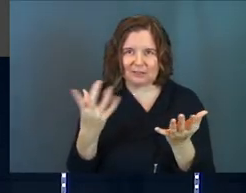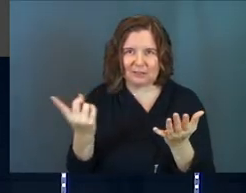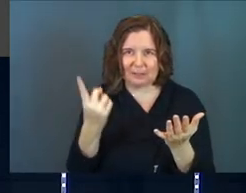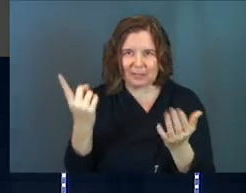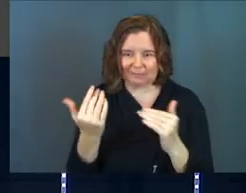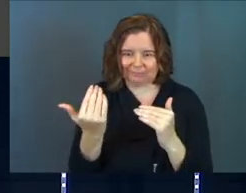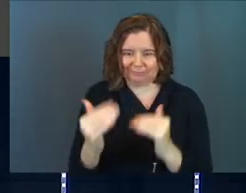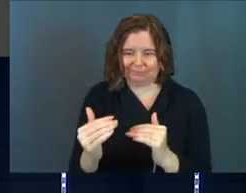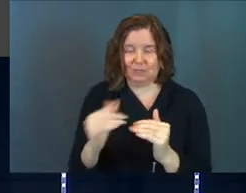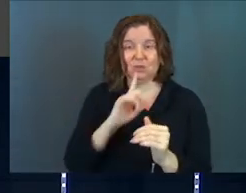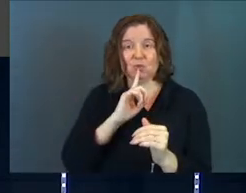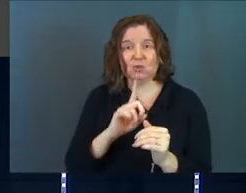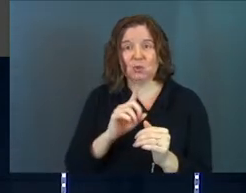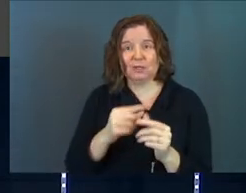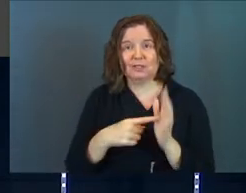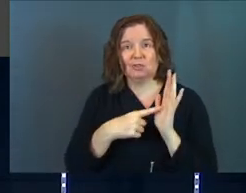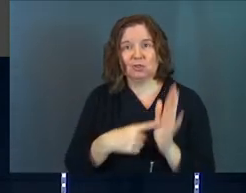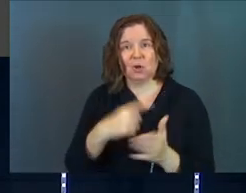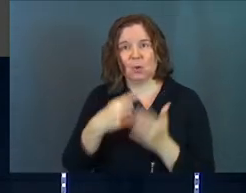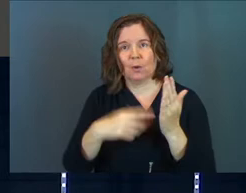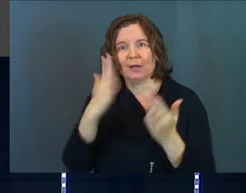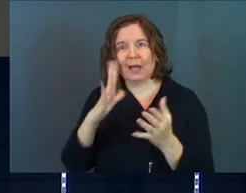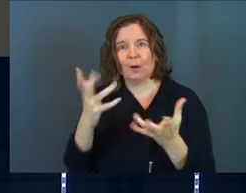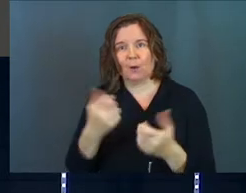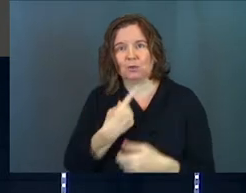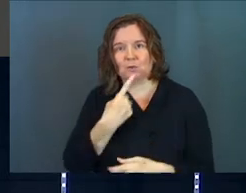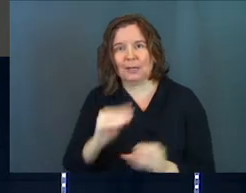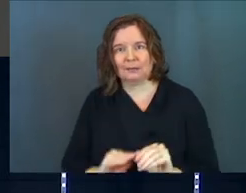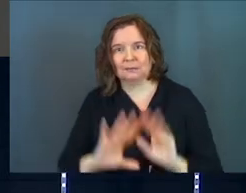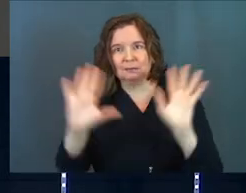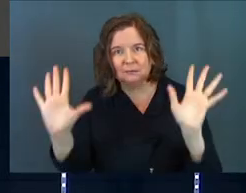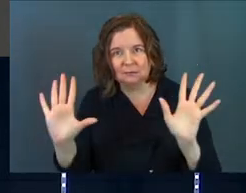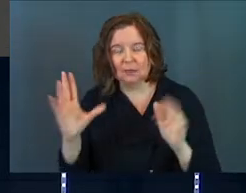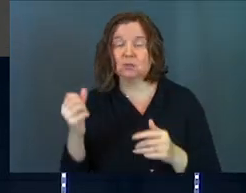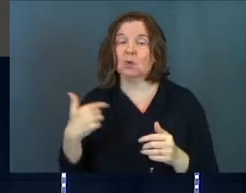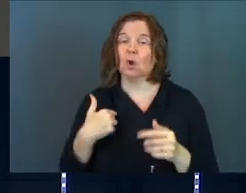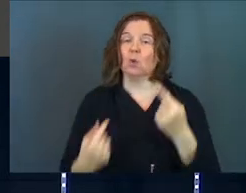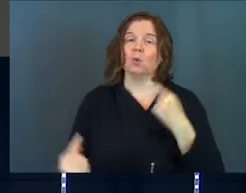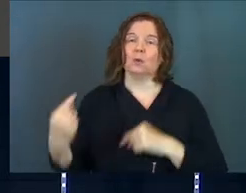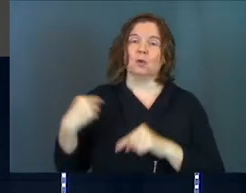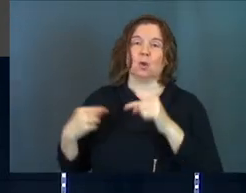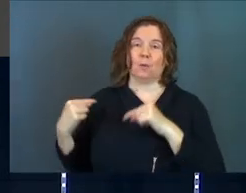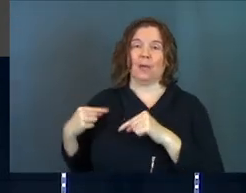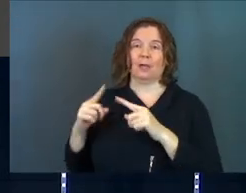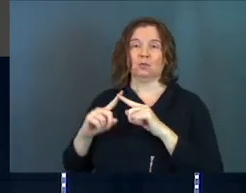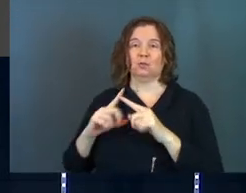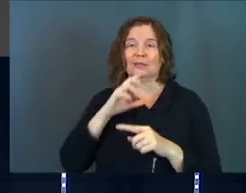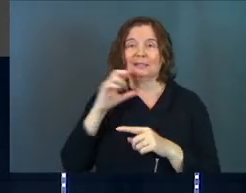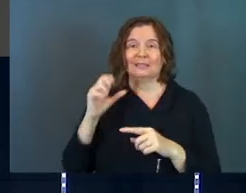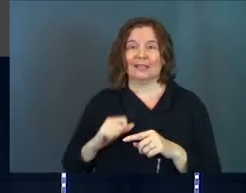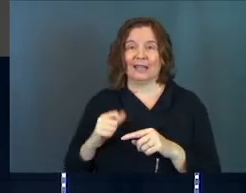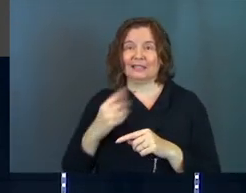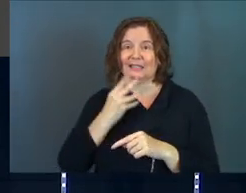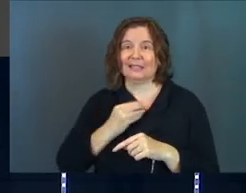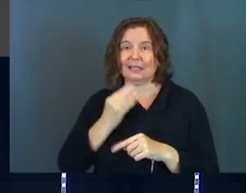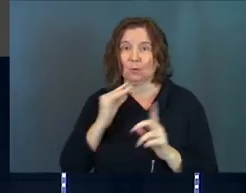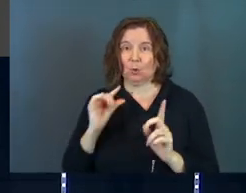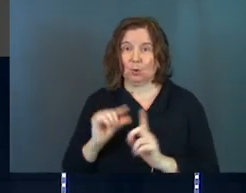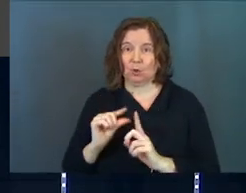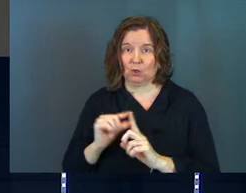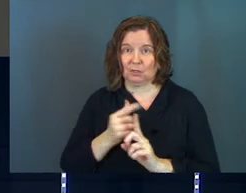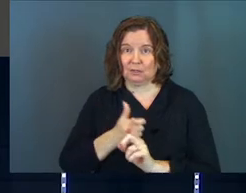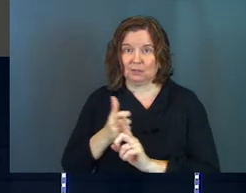sometimes to truly convey what God's trying to say. And so we go back sometimes to these ancient Hebrew